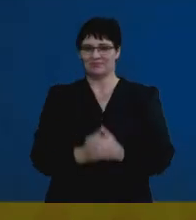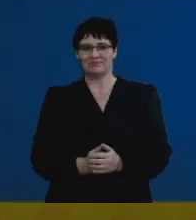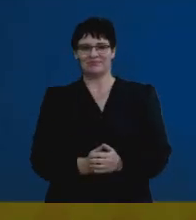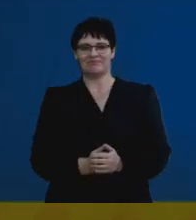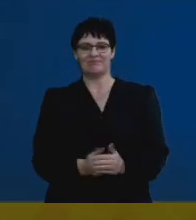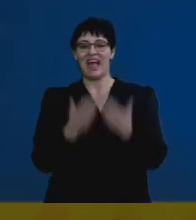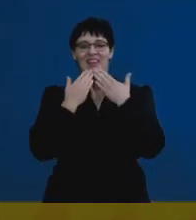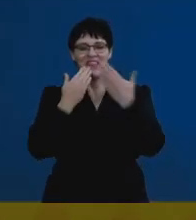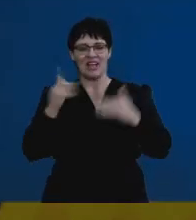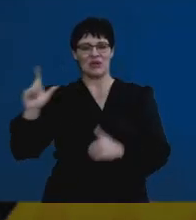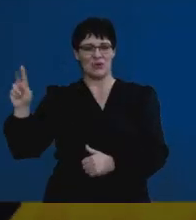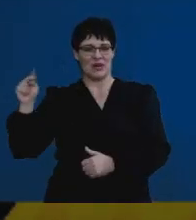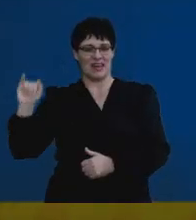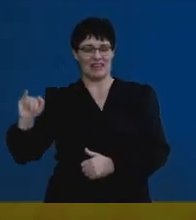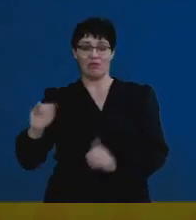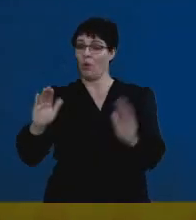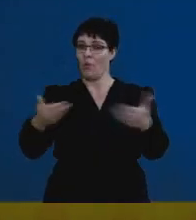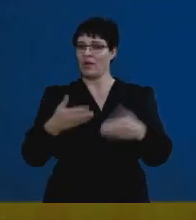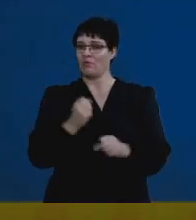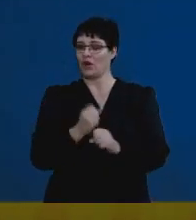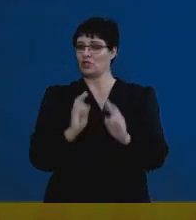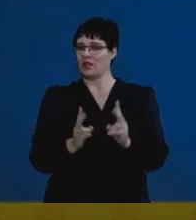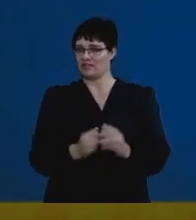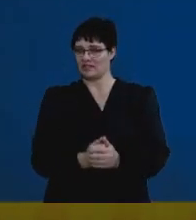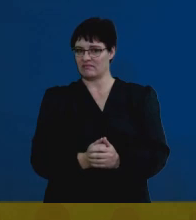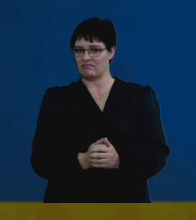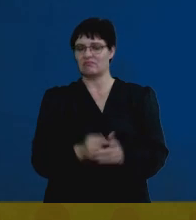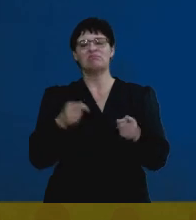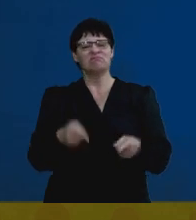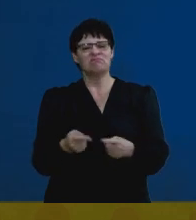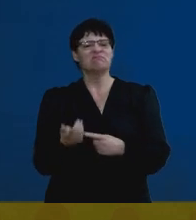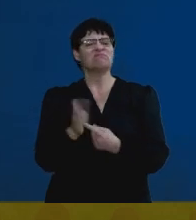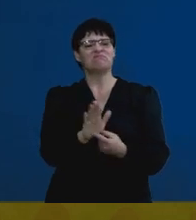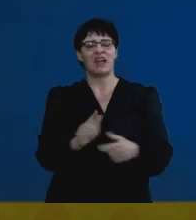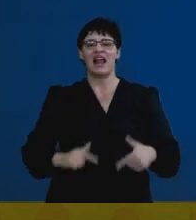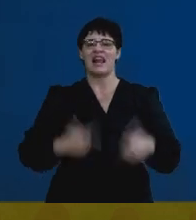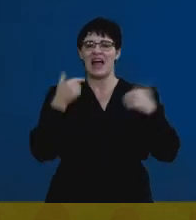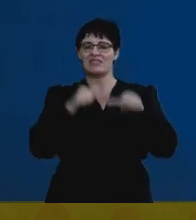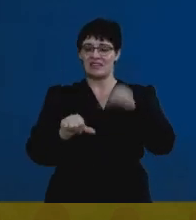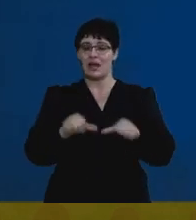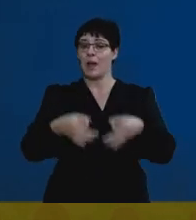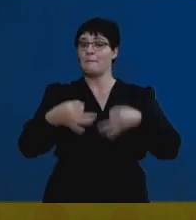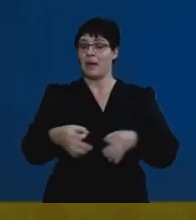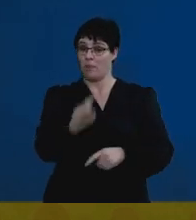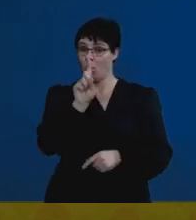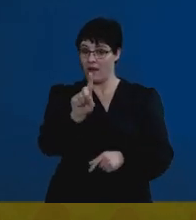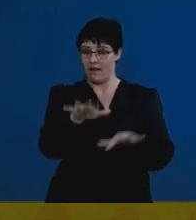Thanks Luni. Welcome to grade 12s. And this is an installment of Life Sciences Paper 1 Exam Guide. You